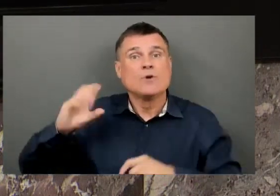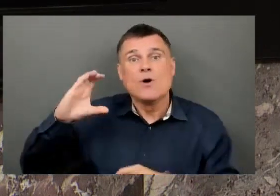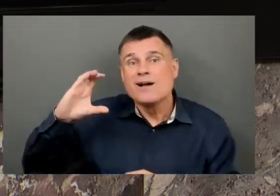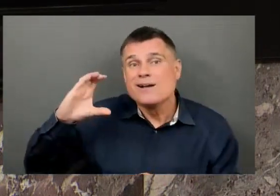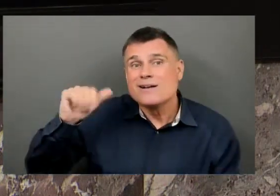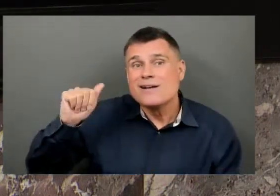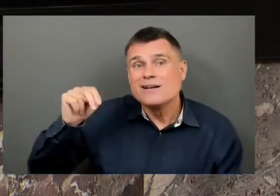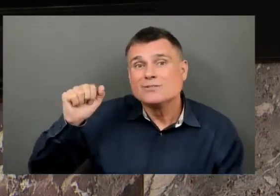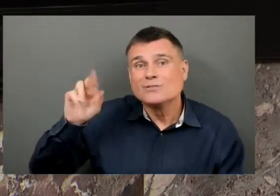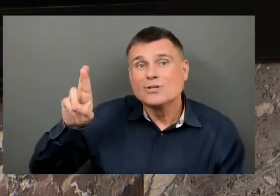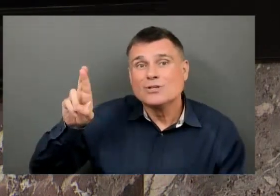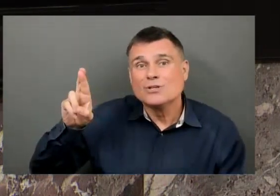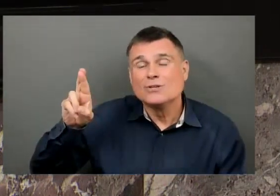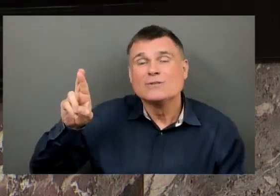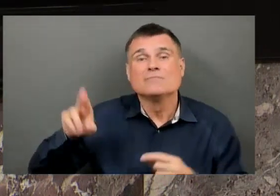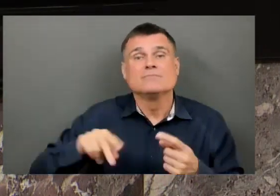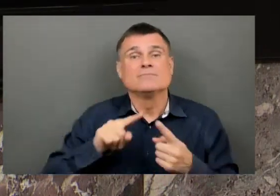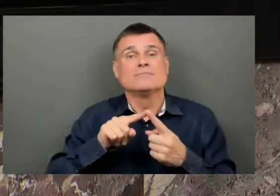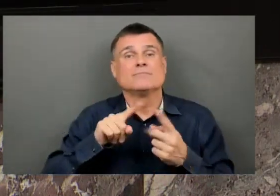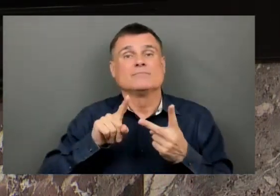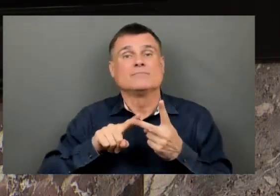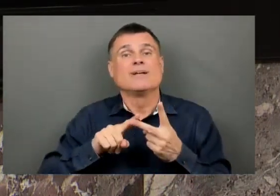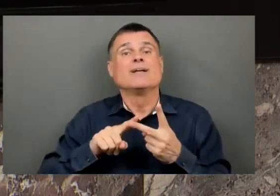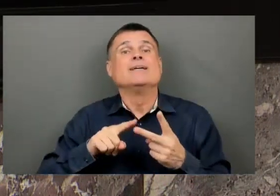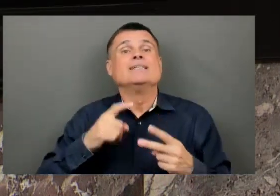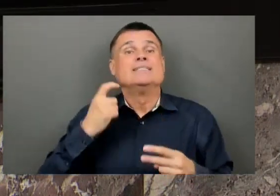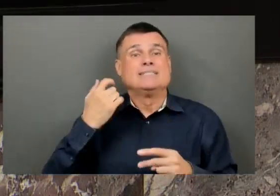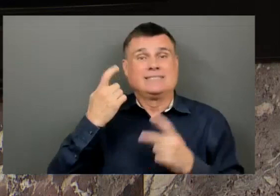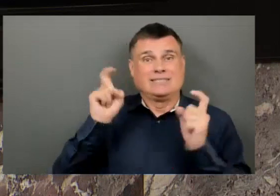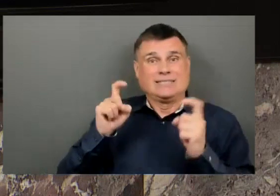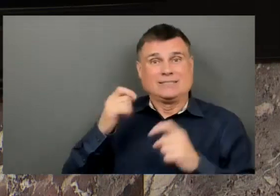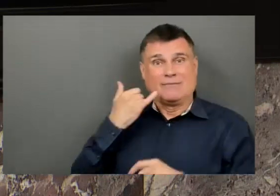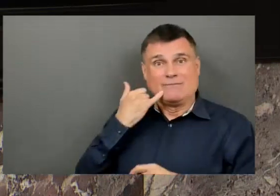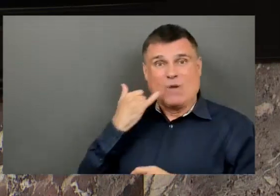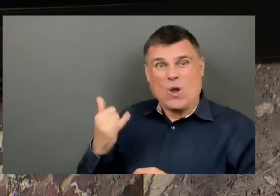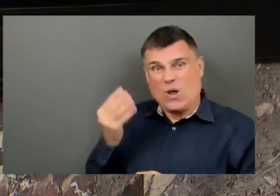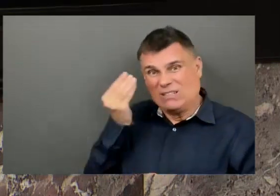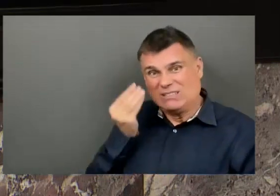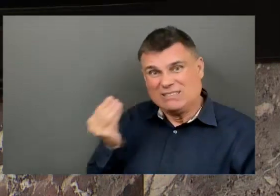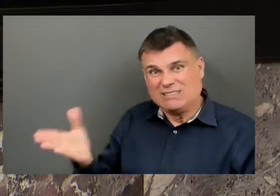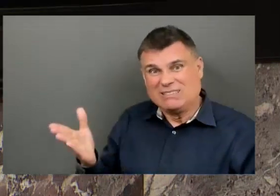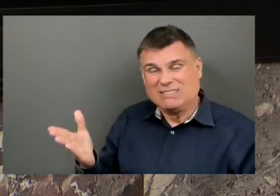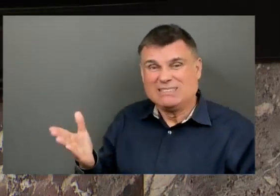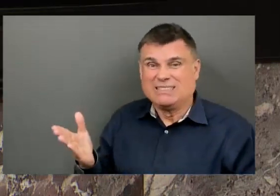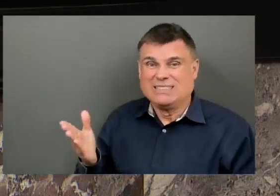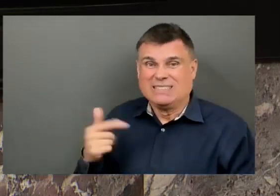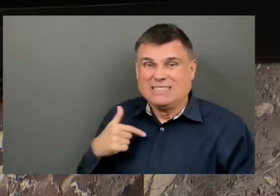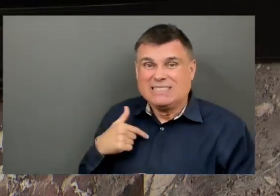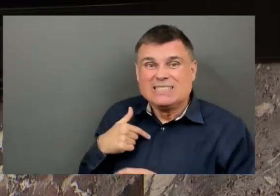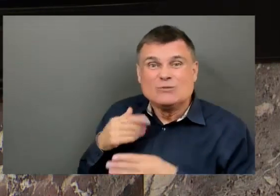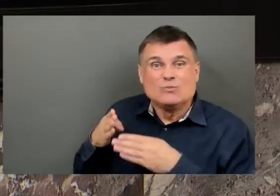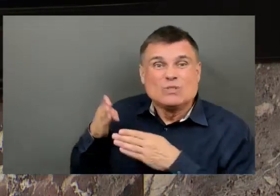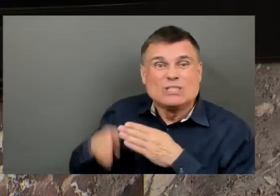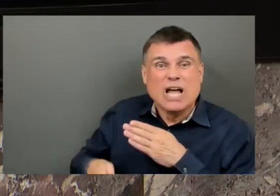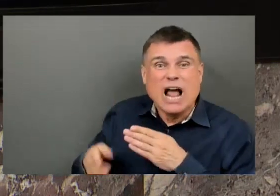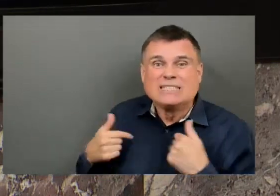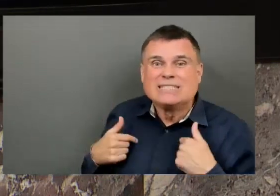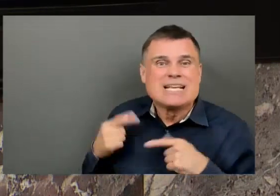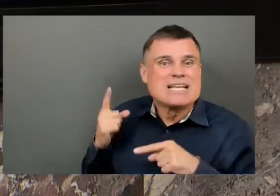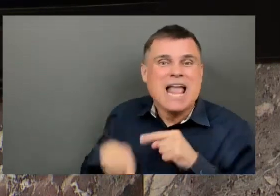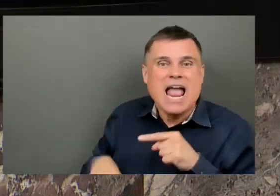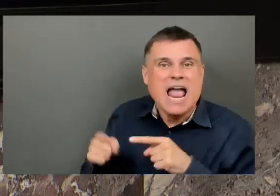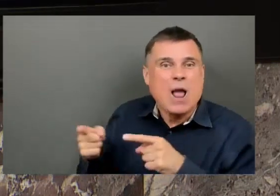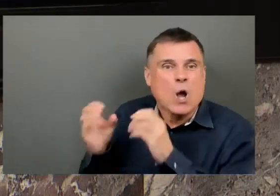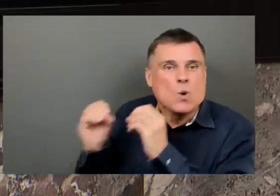her to get those results to find out that she had breast cancer that had metastasized. She had gone through this process more than 20 years